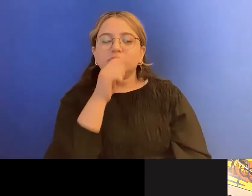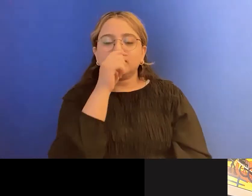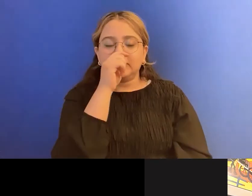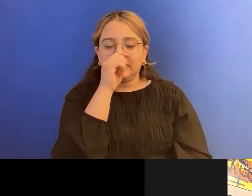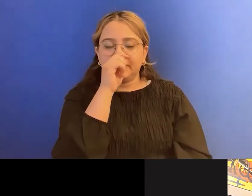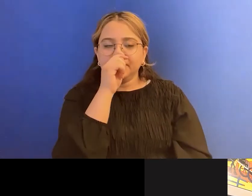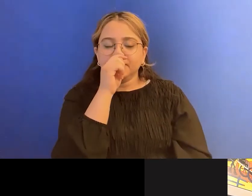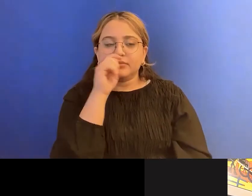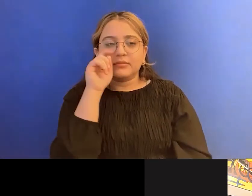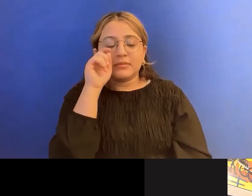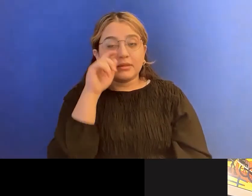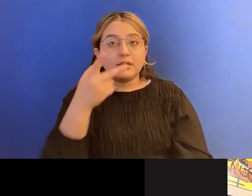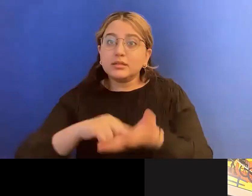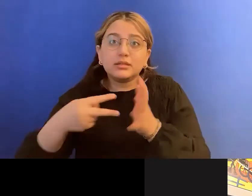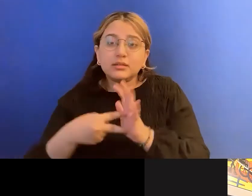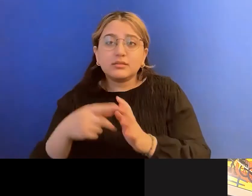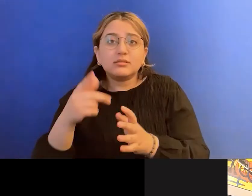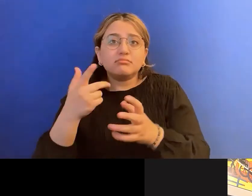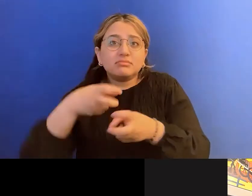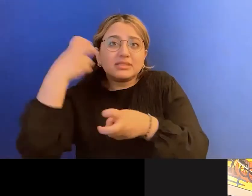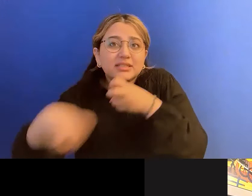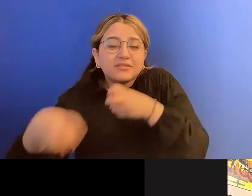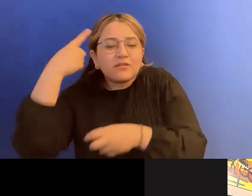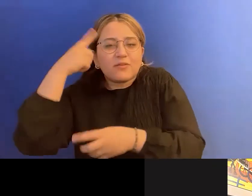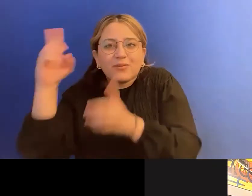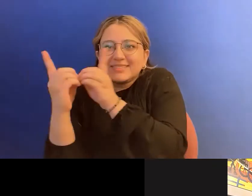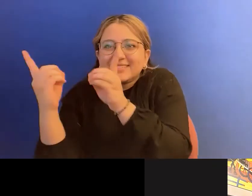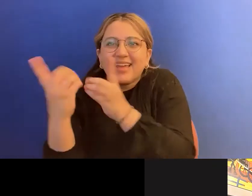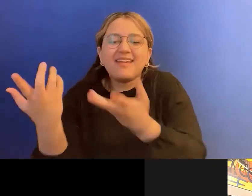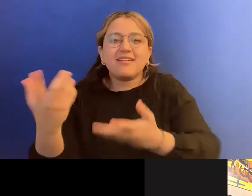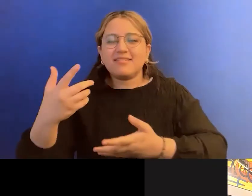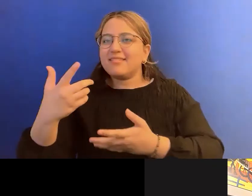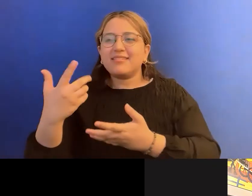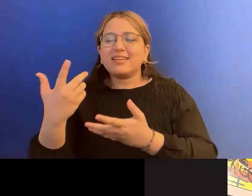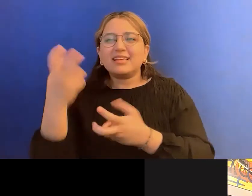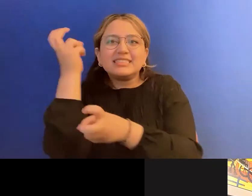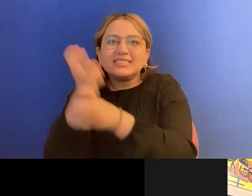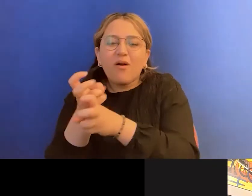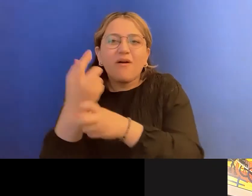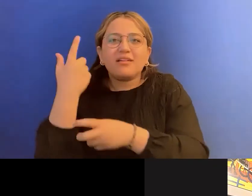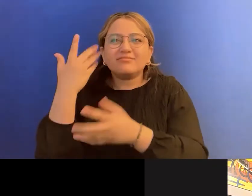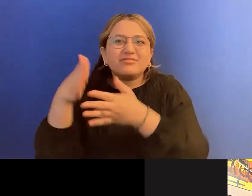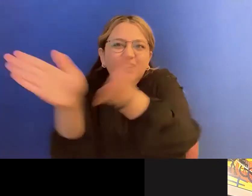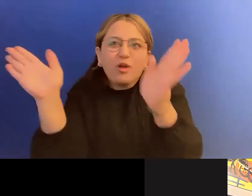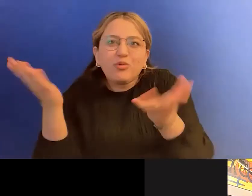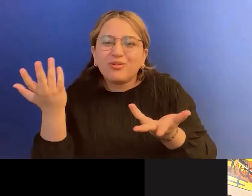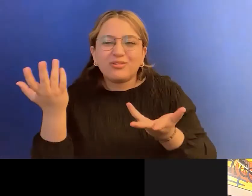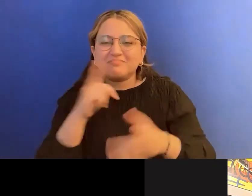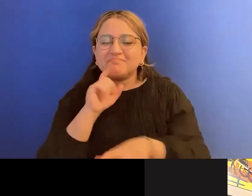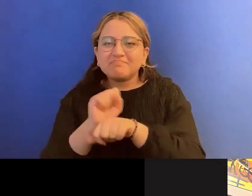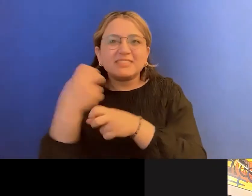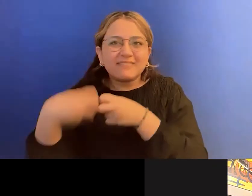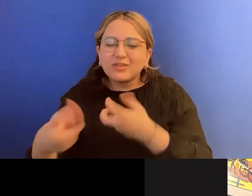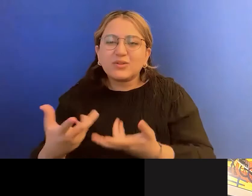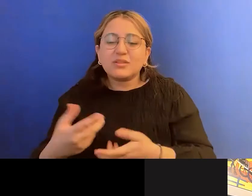meant that, you know, it was difficult in the dating pool. It was difficult, um, just in general, you know, trying to find, um,